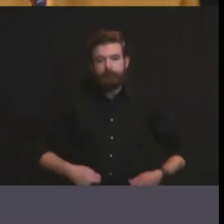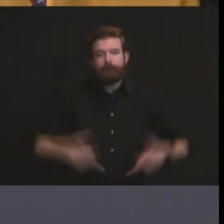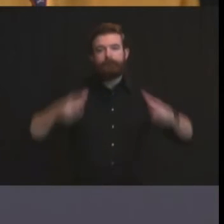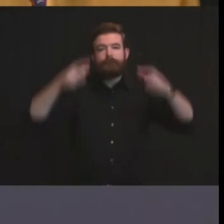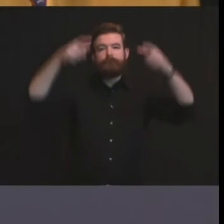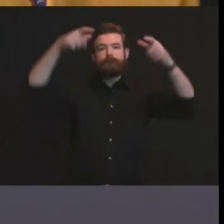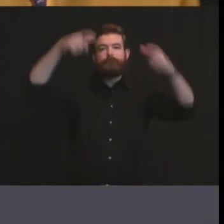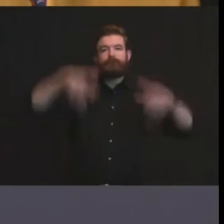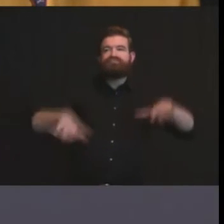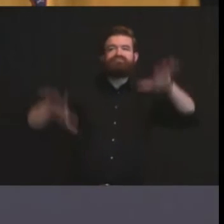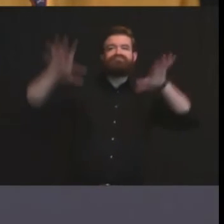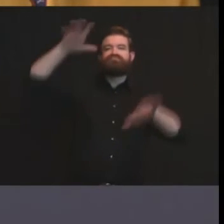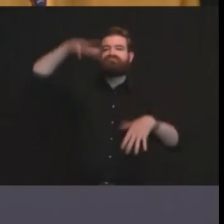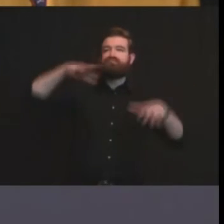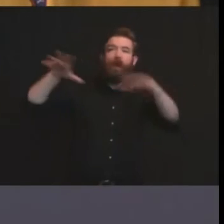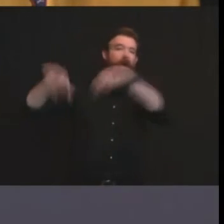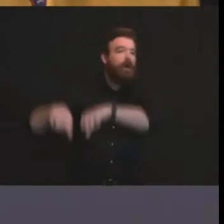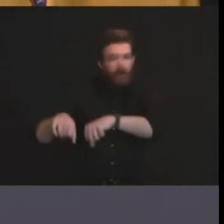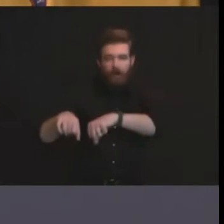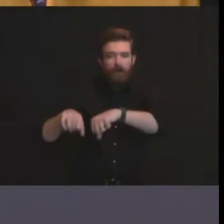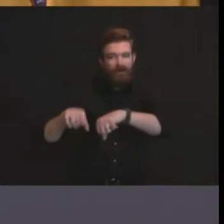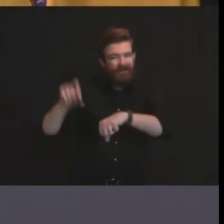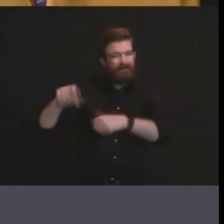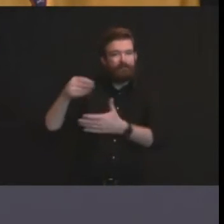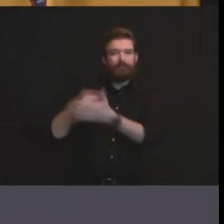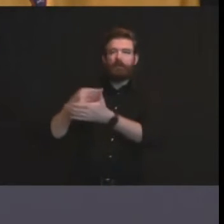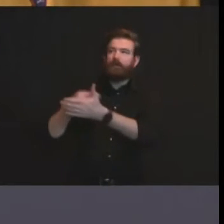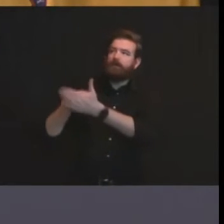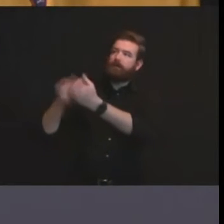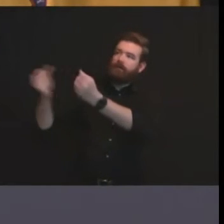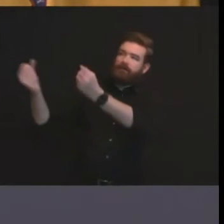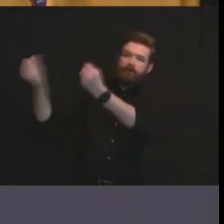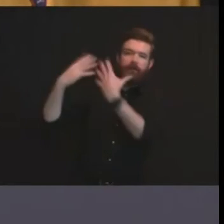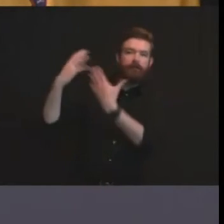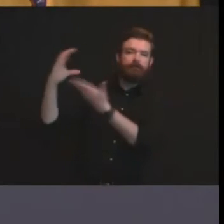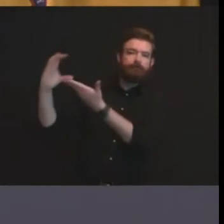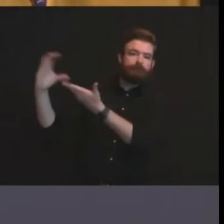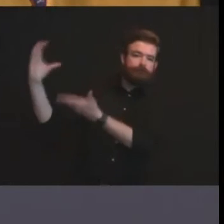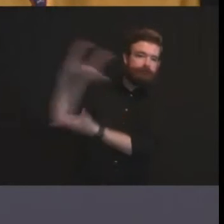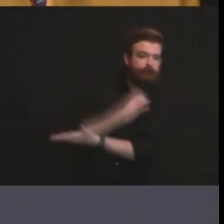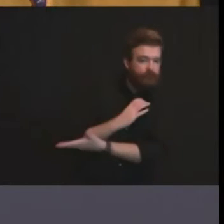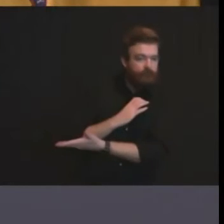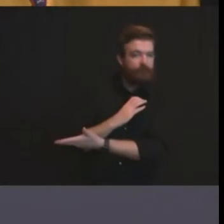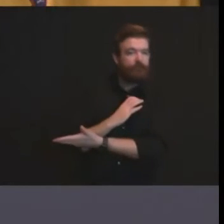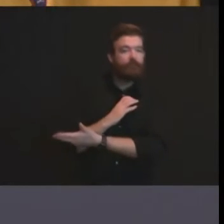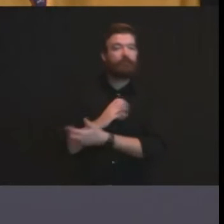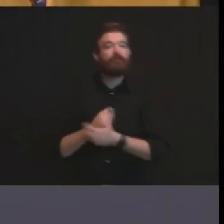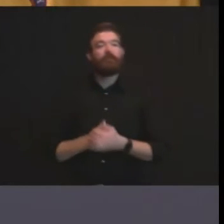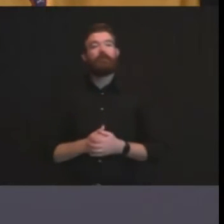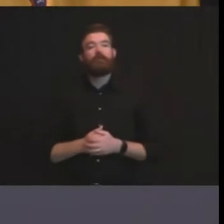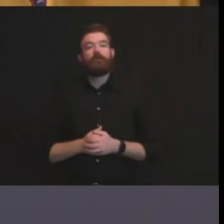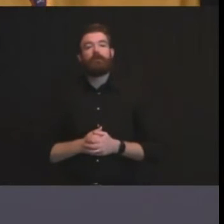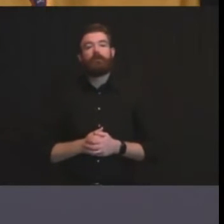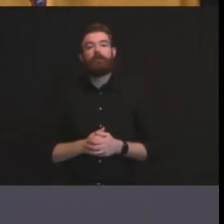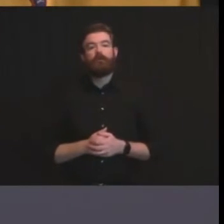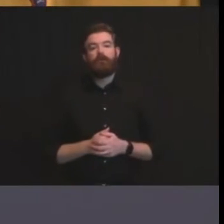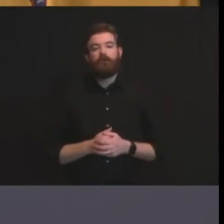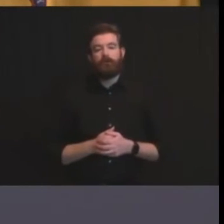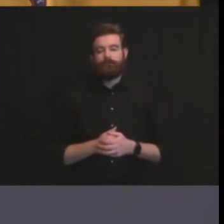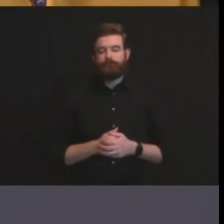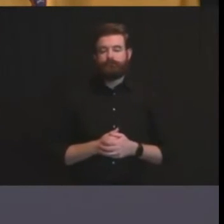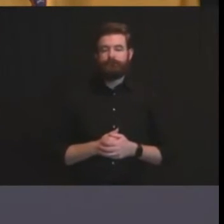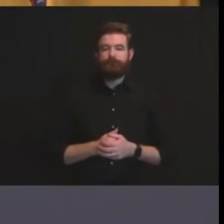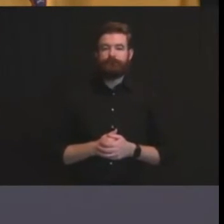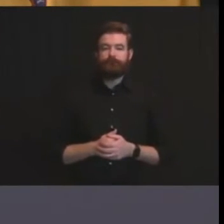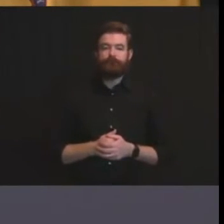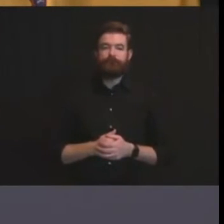pause there uh because uh there was they're getting cash on the barrel in order to do that that's the trade